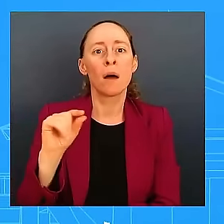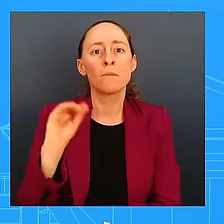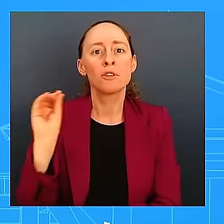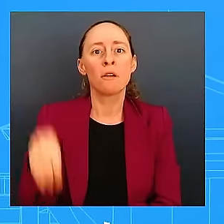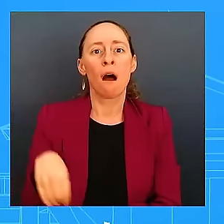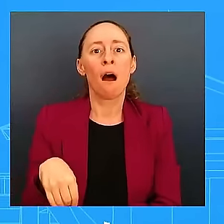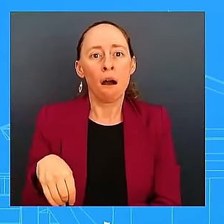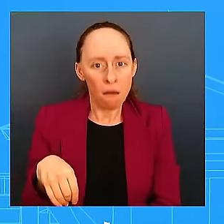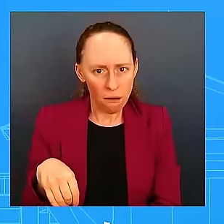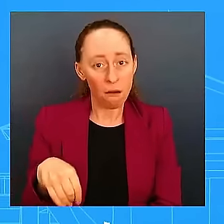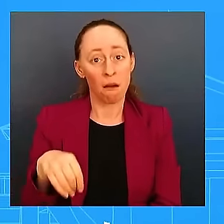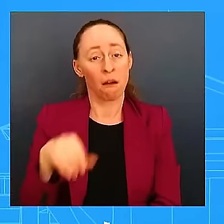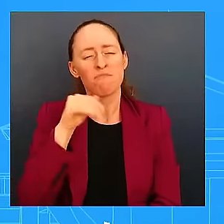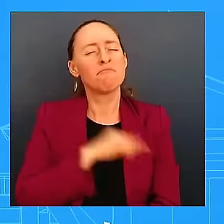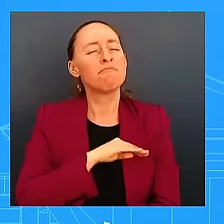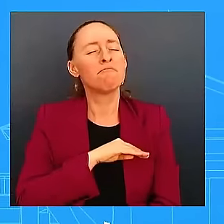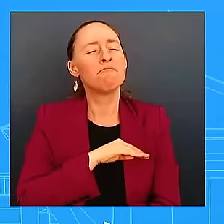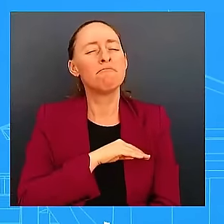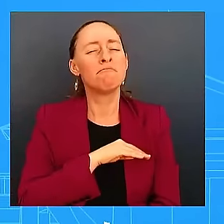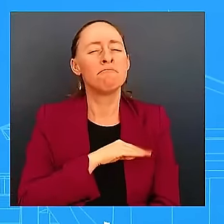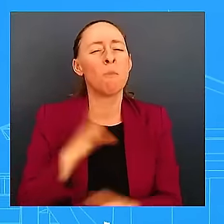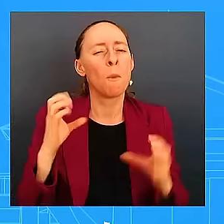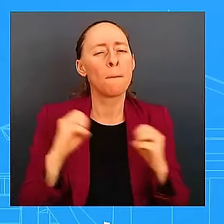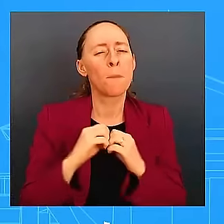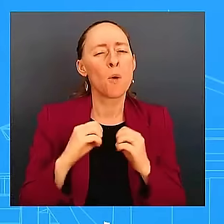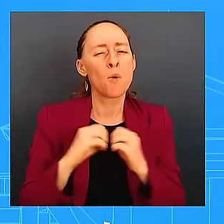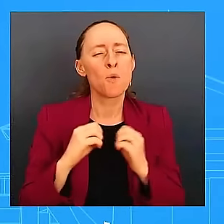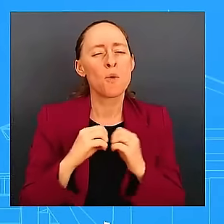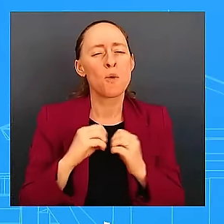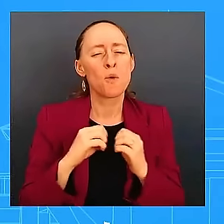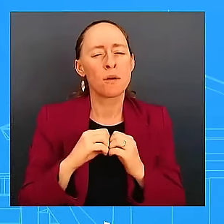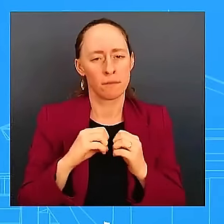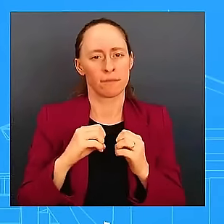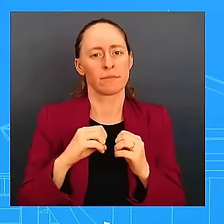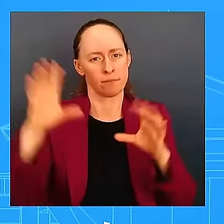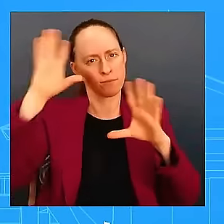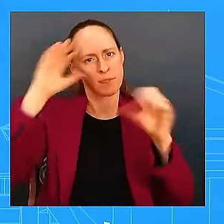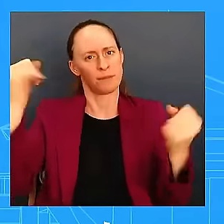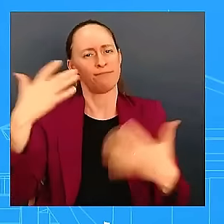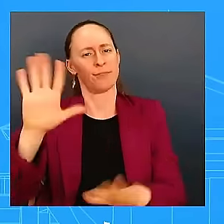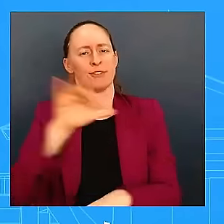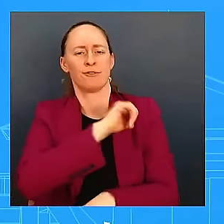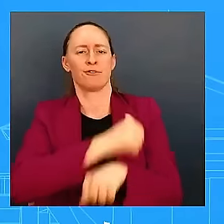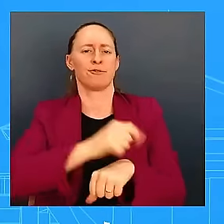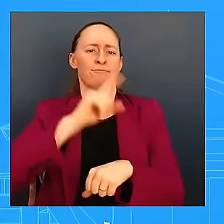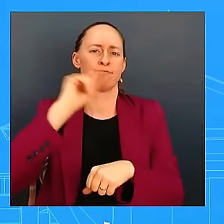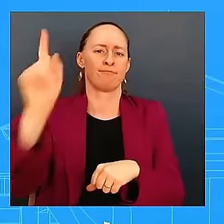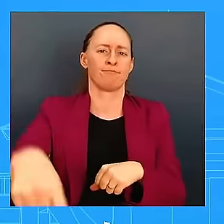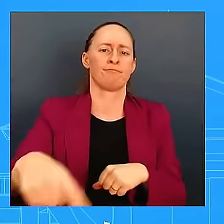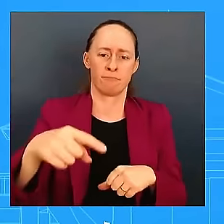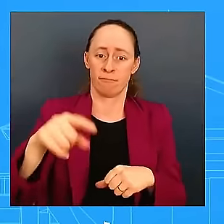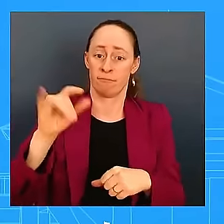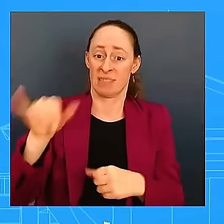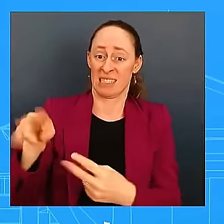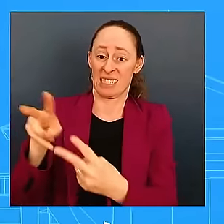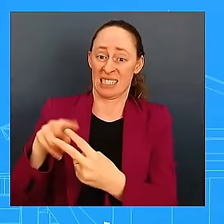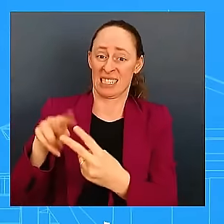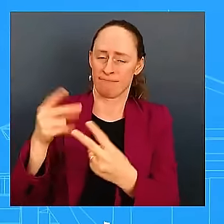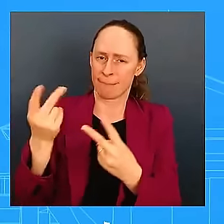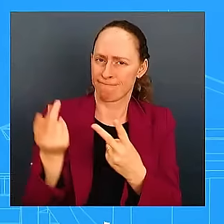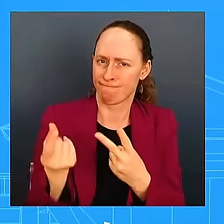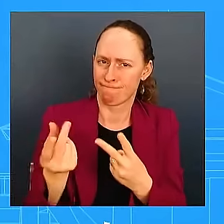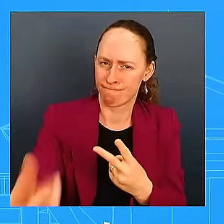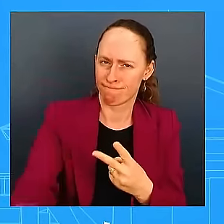order to accelerate progress on two key priorities, combating emerging firearms threats and